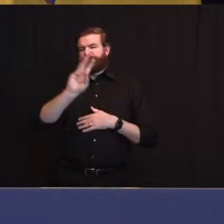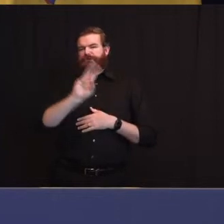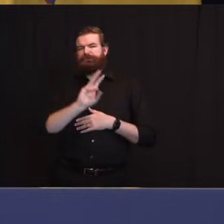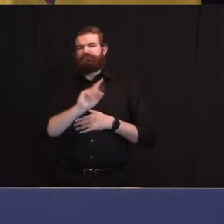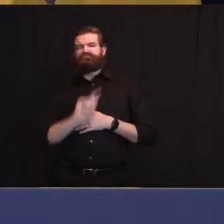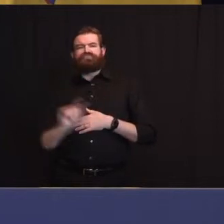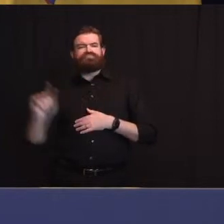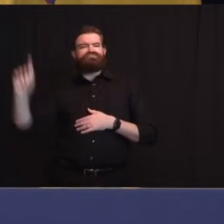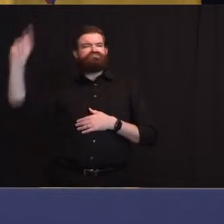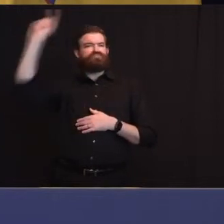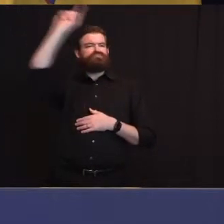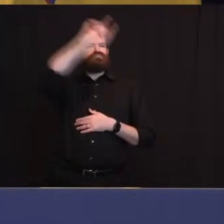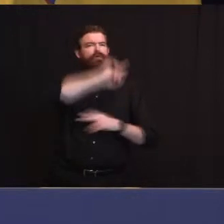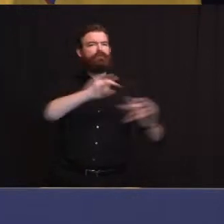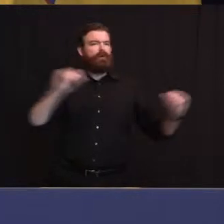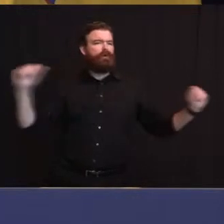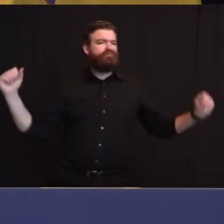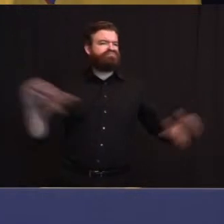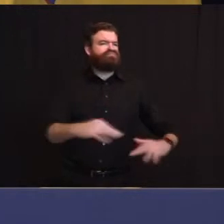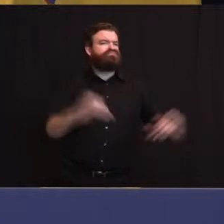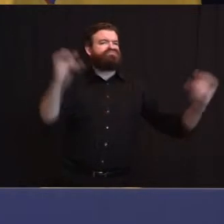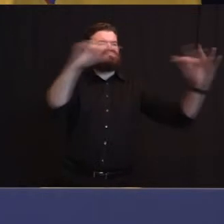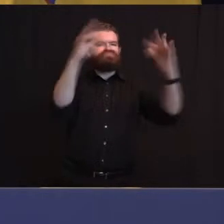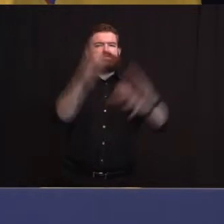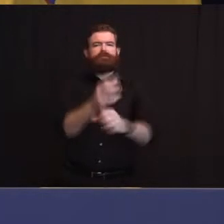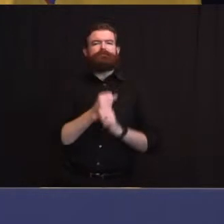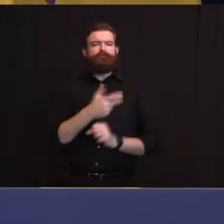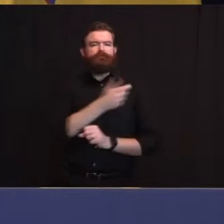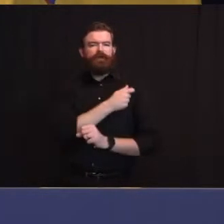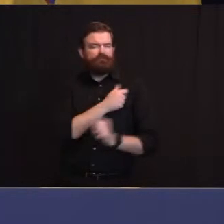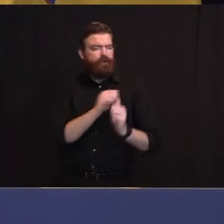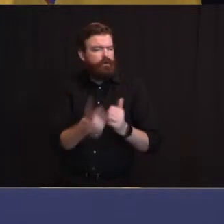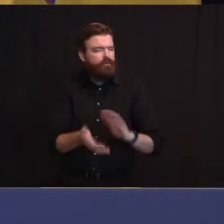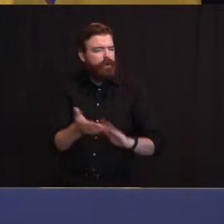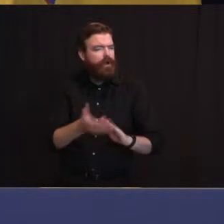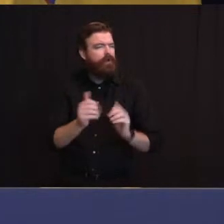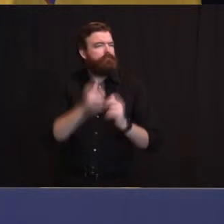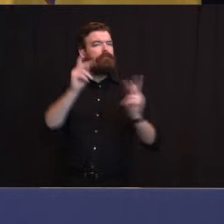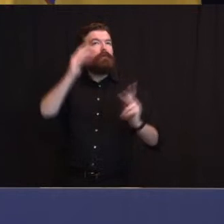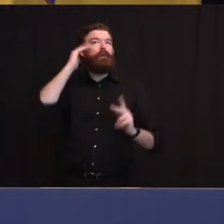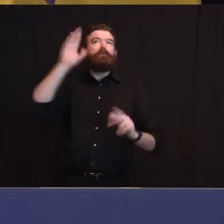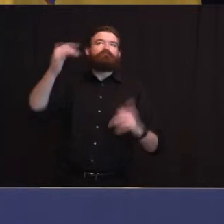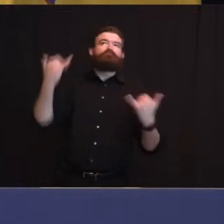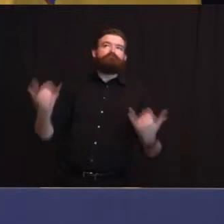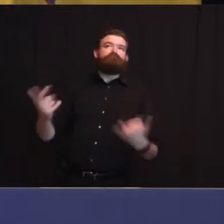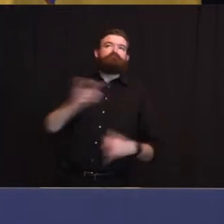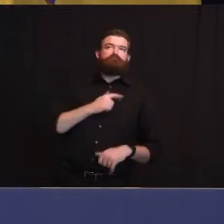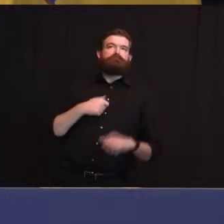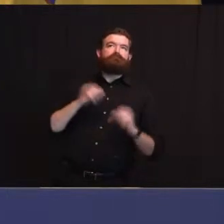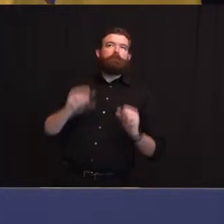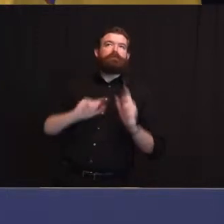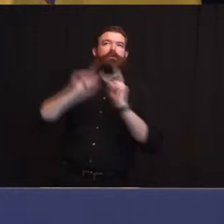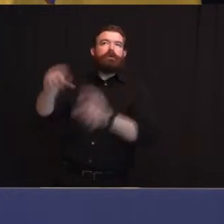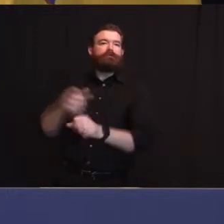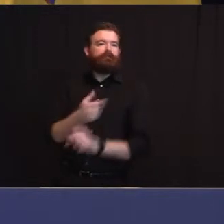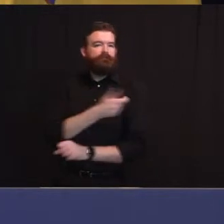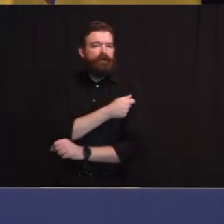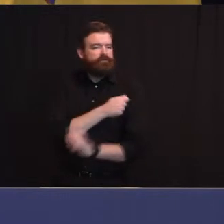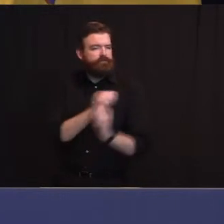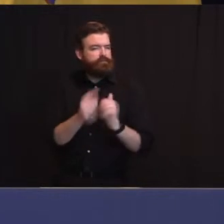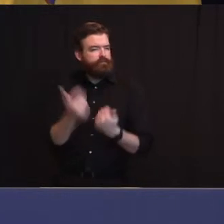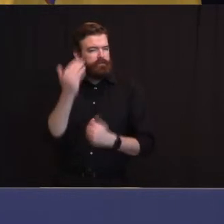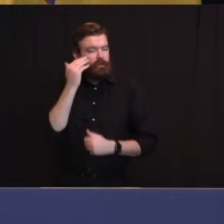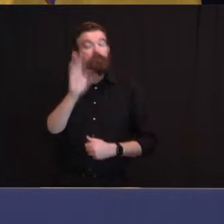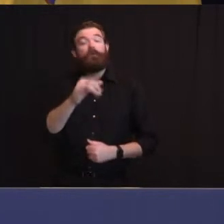the mega sites? How do people find out when they're able to get vaccinated and so forth? And final question, you